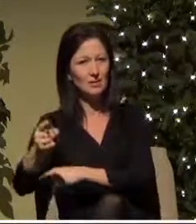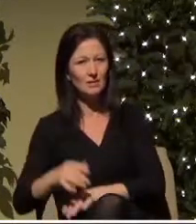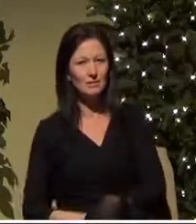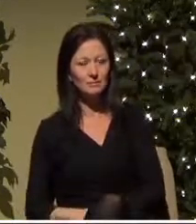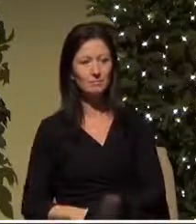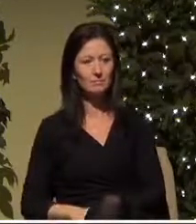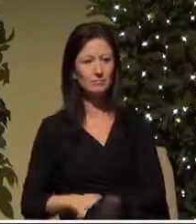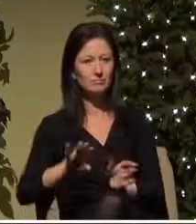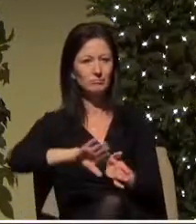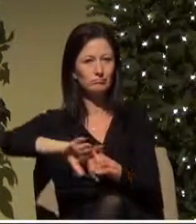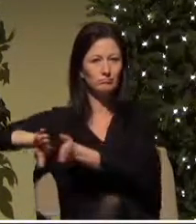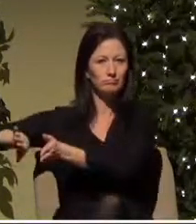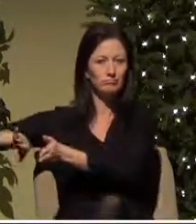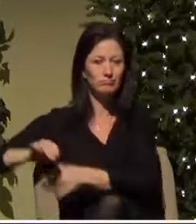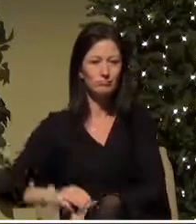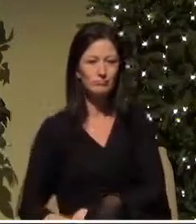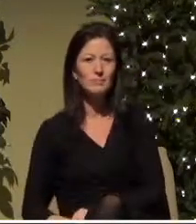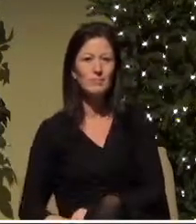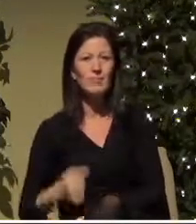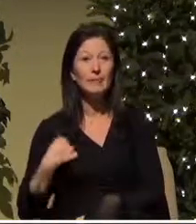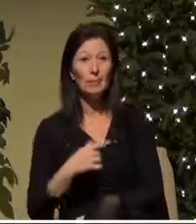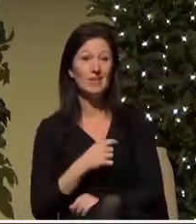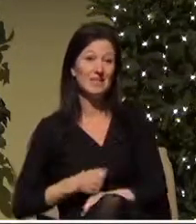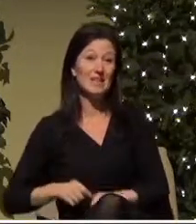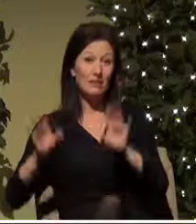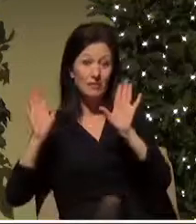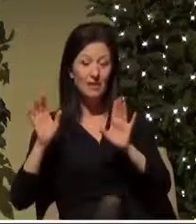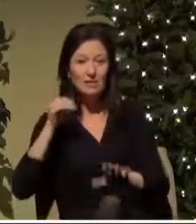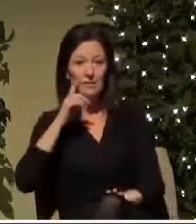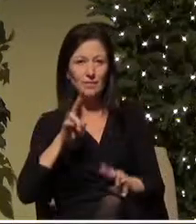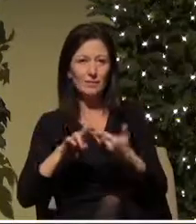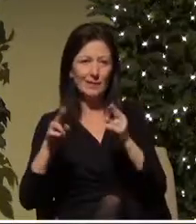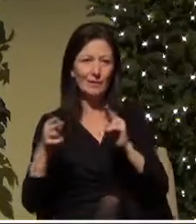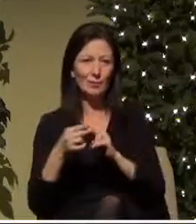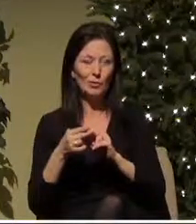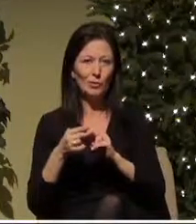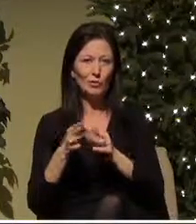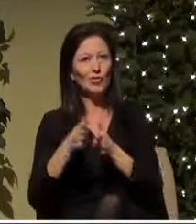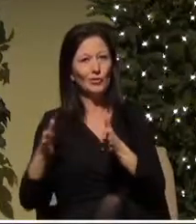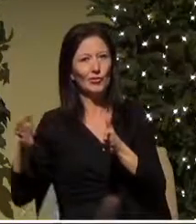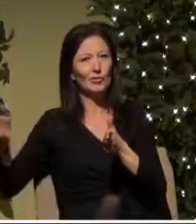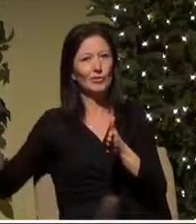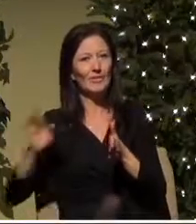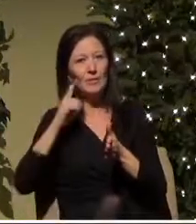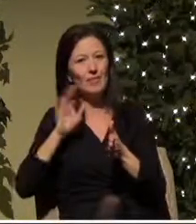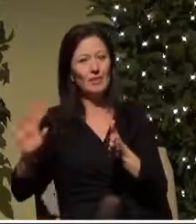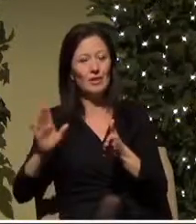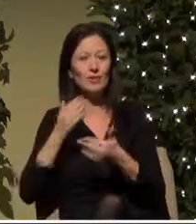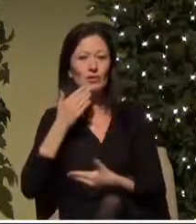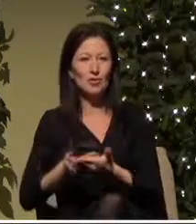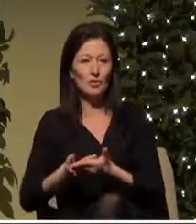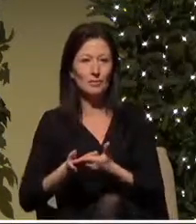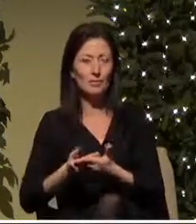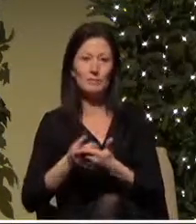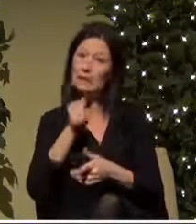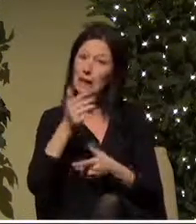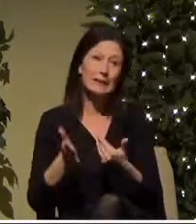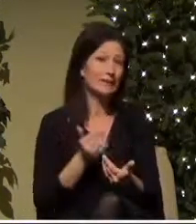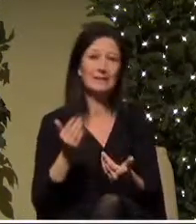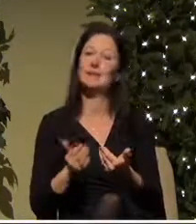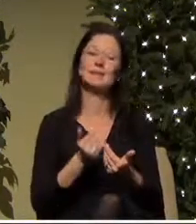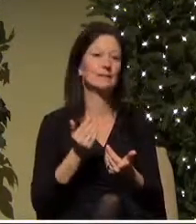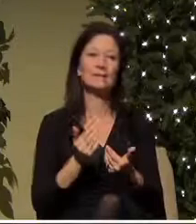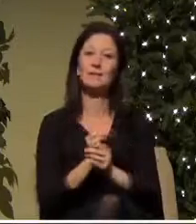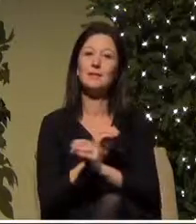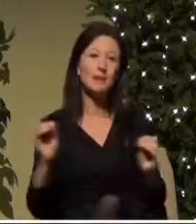we have sacrificed for our neighbors good and we've done so even though even it's not easy none